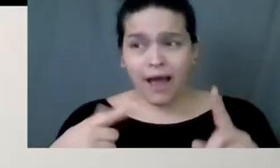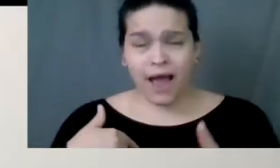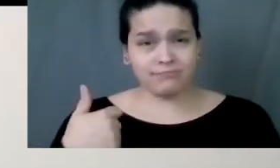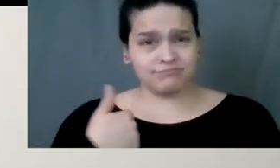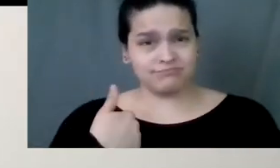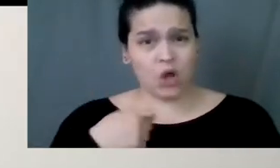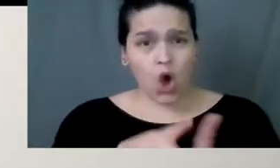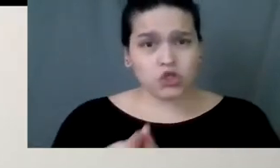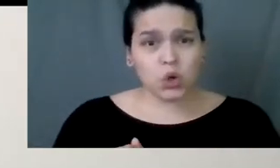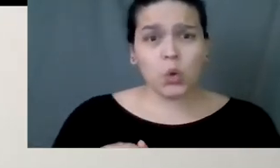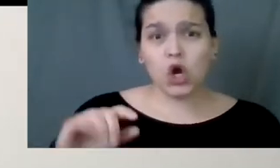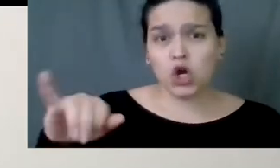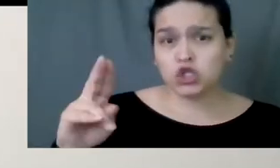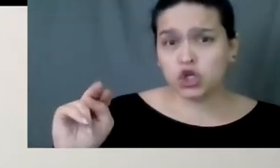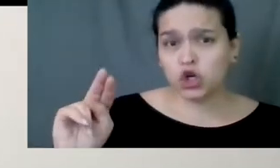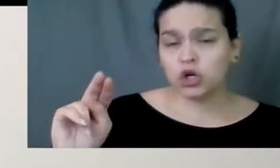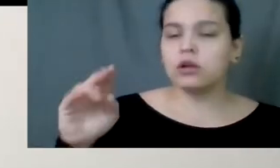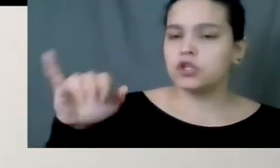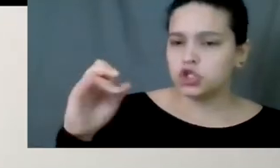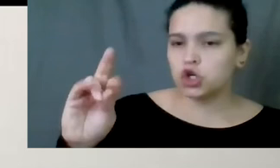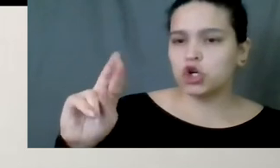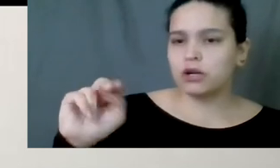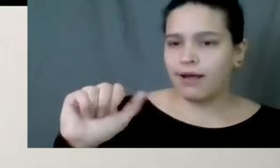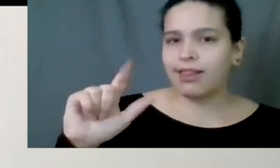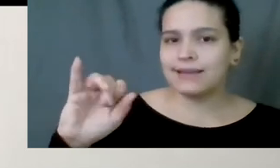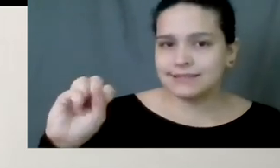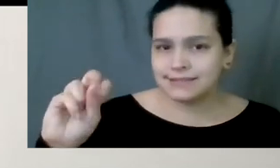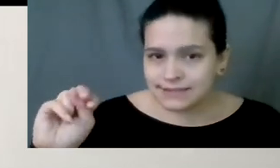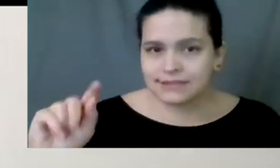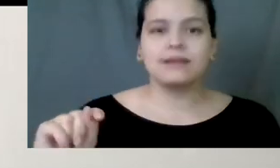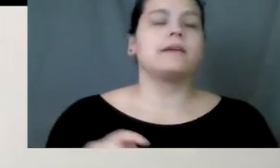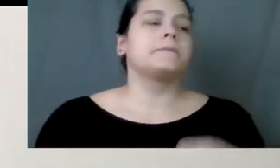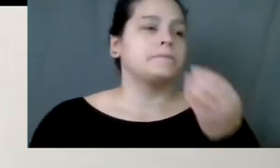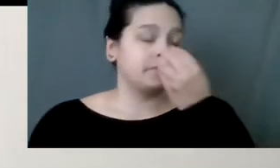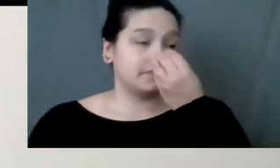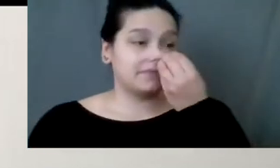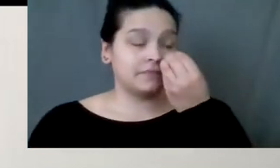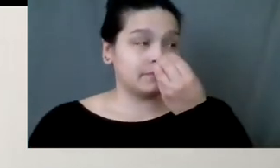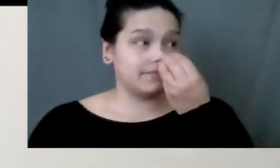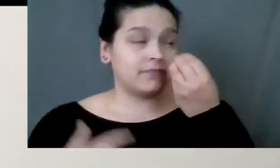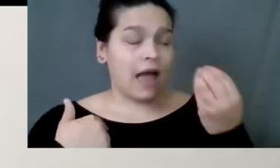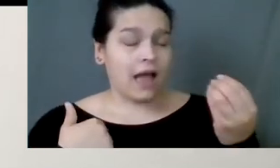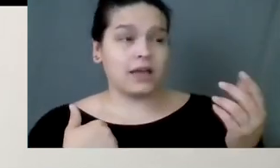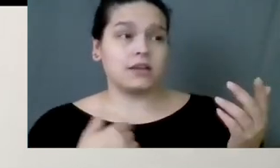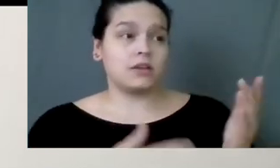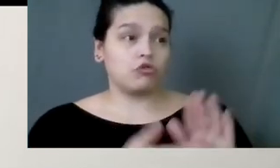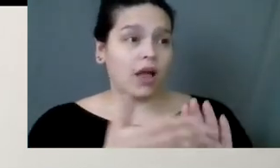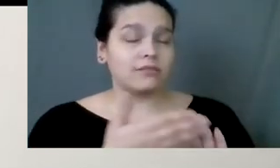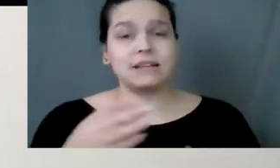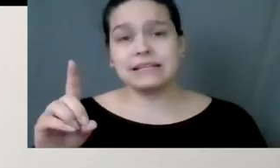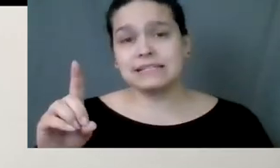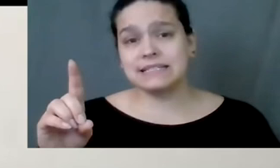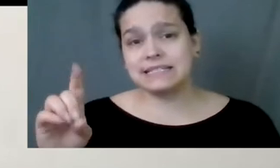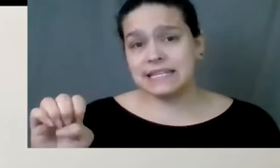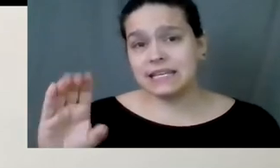I will am the co creator and co host of the decolonized news hour, which will be launching in